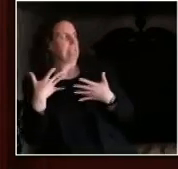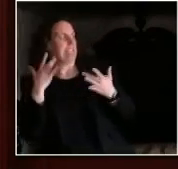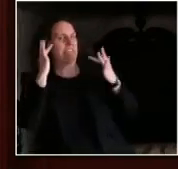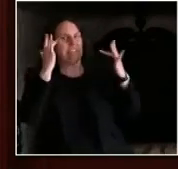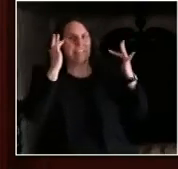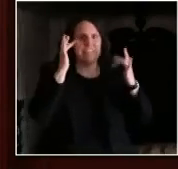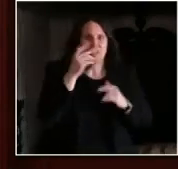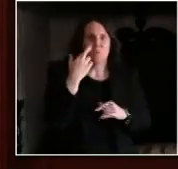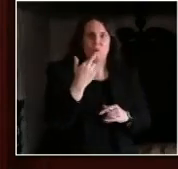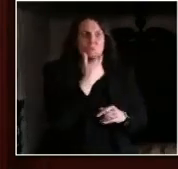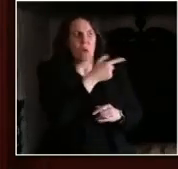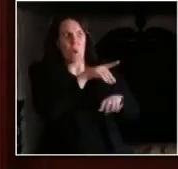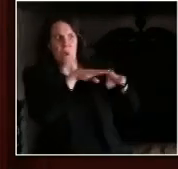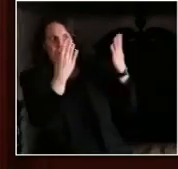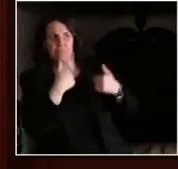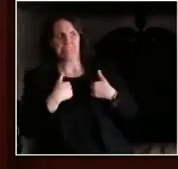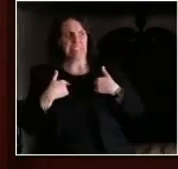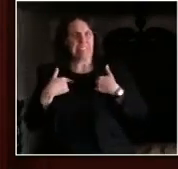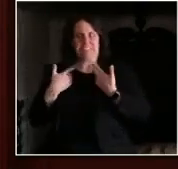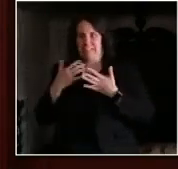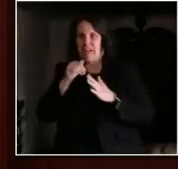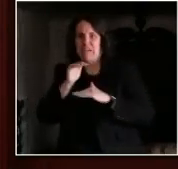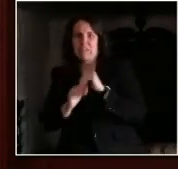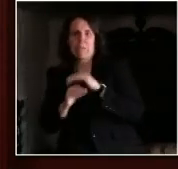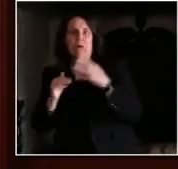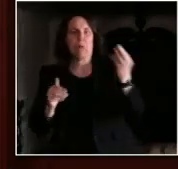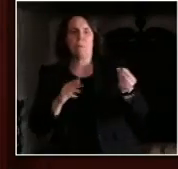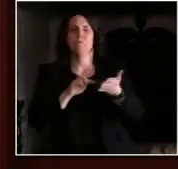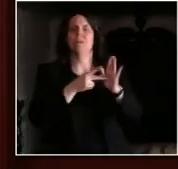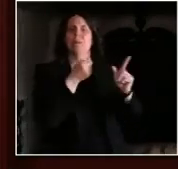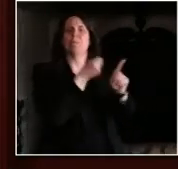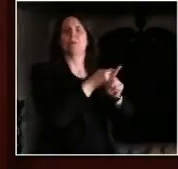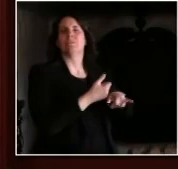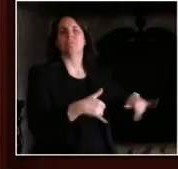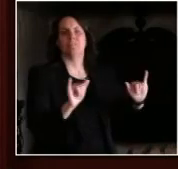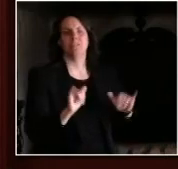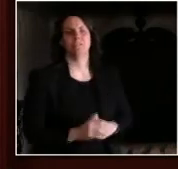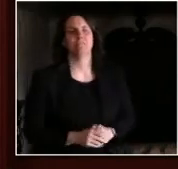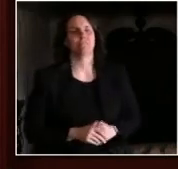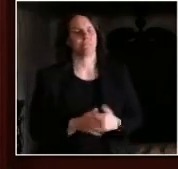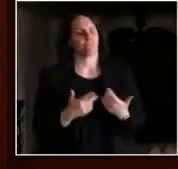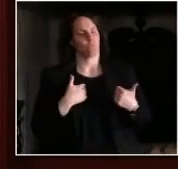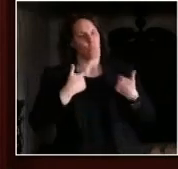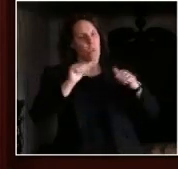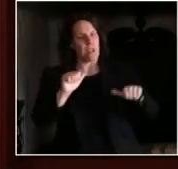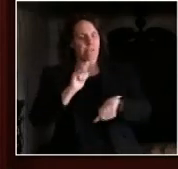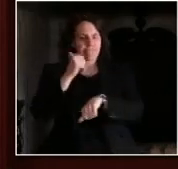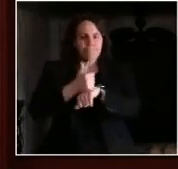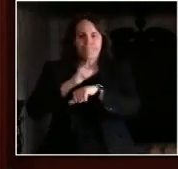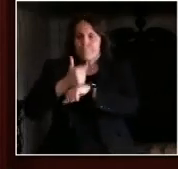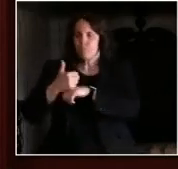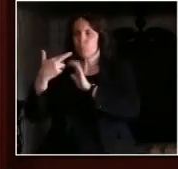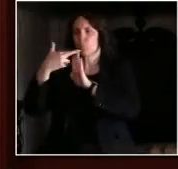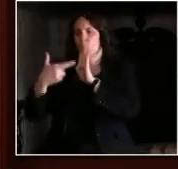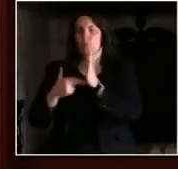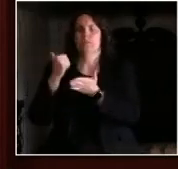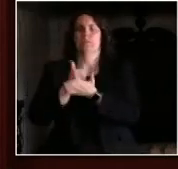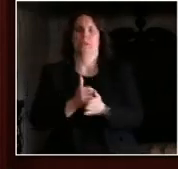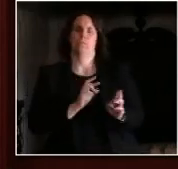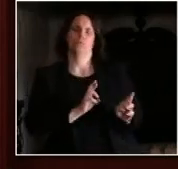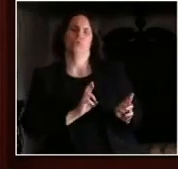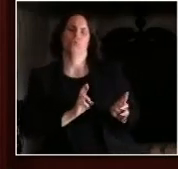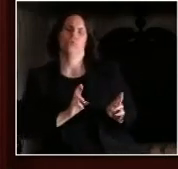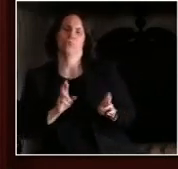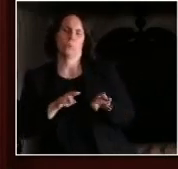crazy as that seems, to be able to do that work now and be ready for that. And the small businesses, the healthcare workers, the